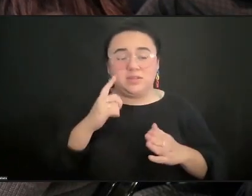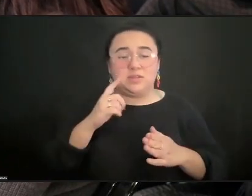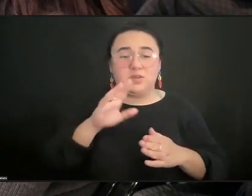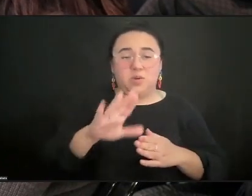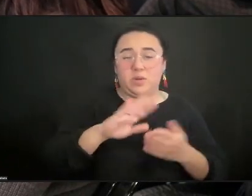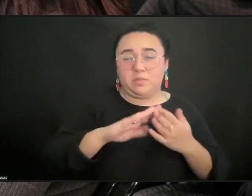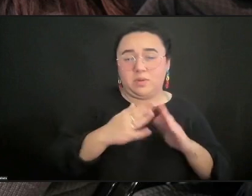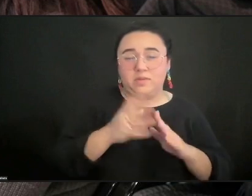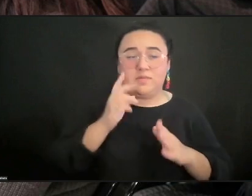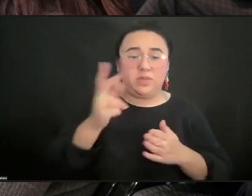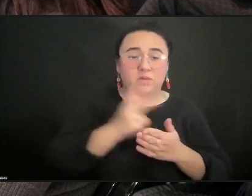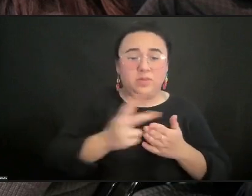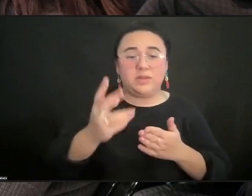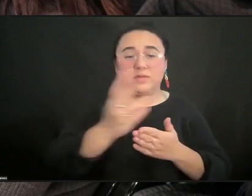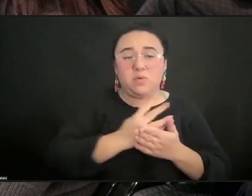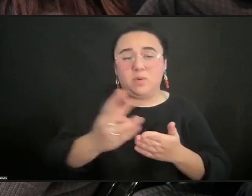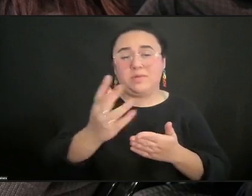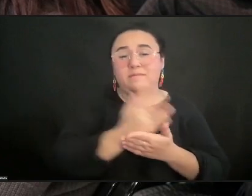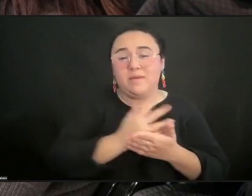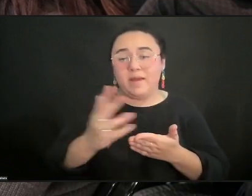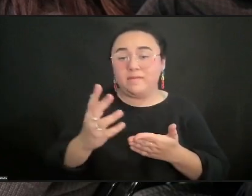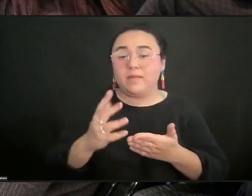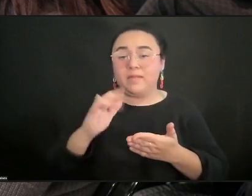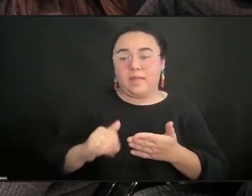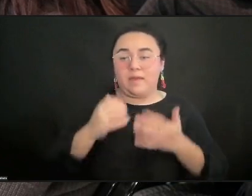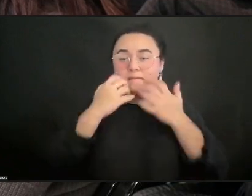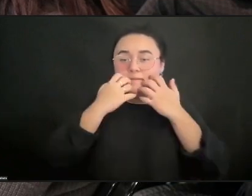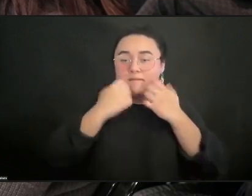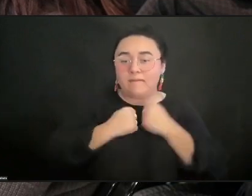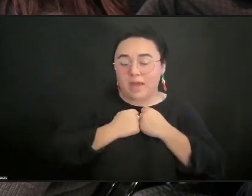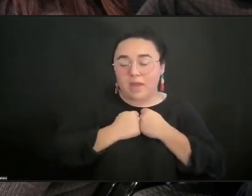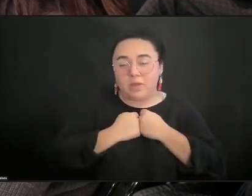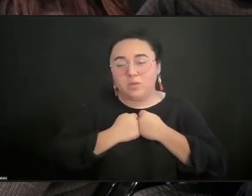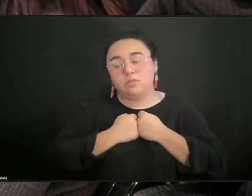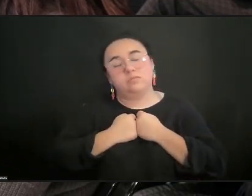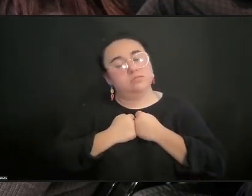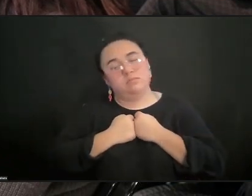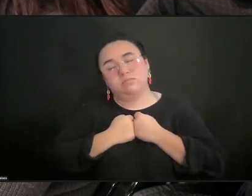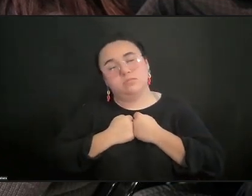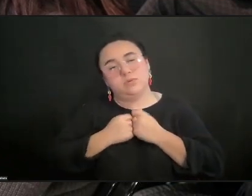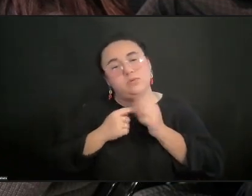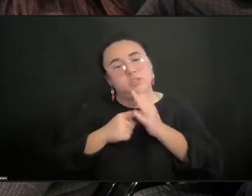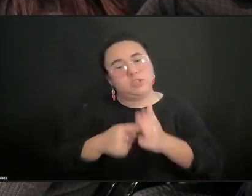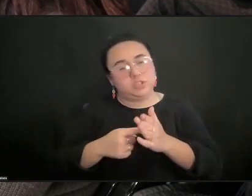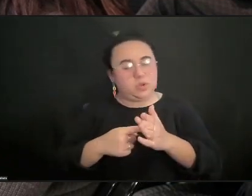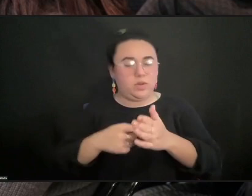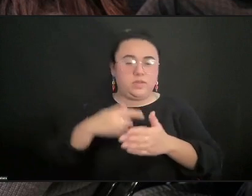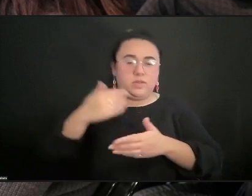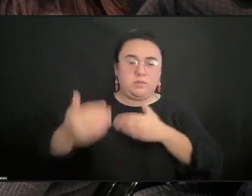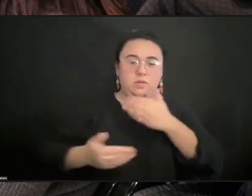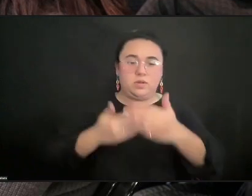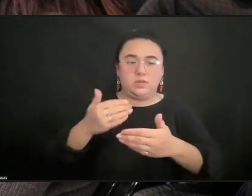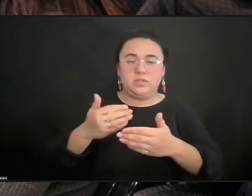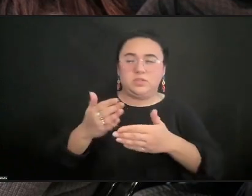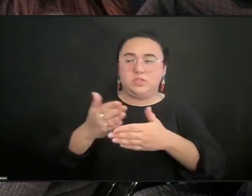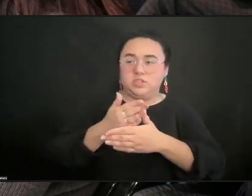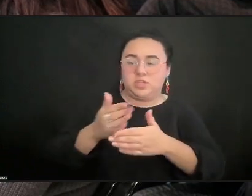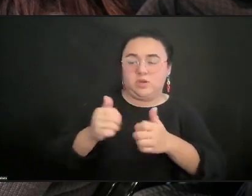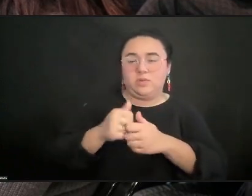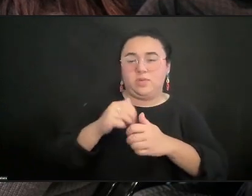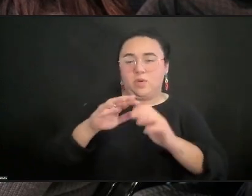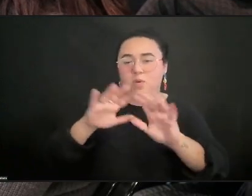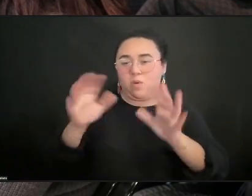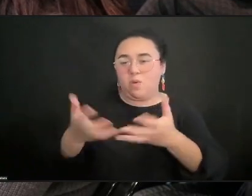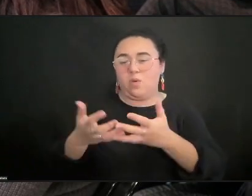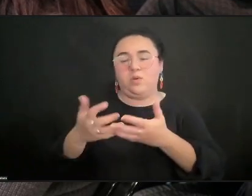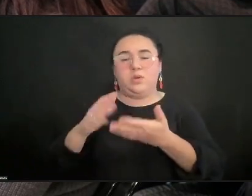five weeks. I mean, the value of what happens to share that process with the entire community, the production team,